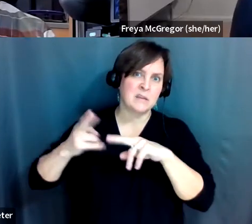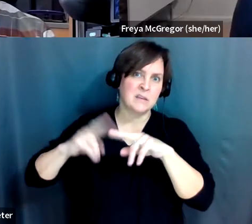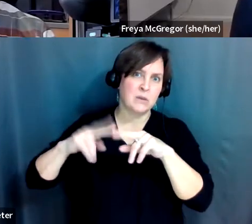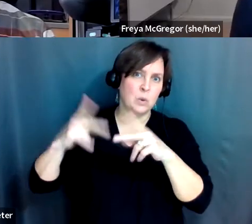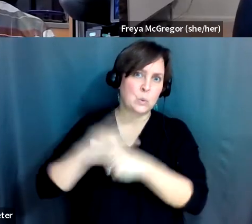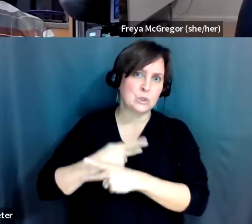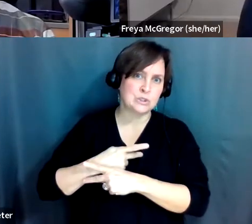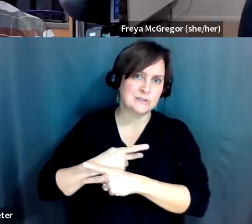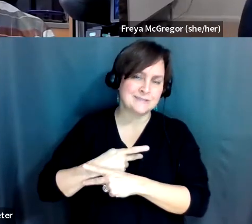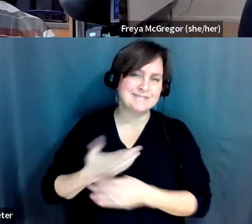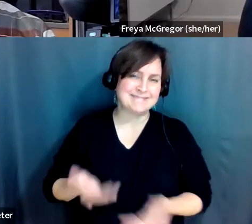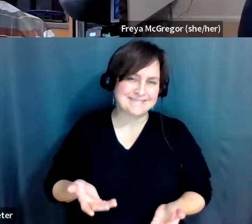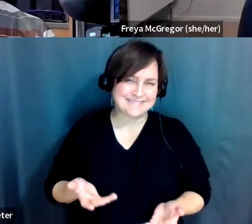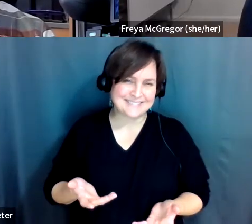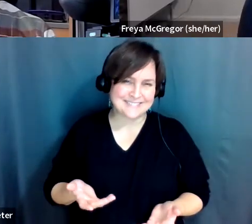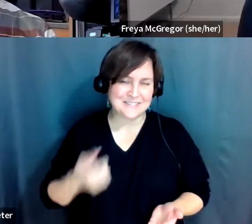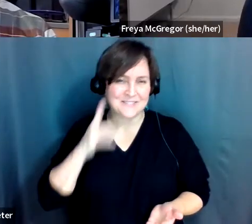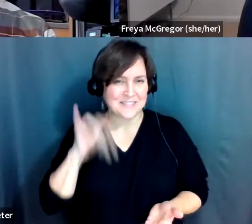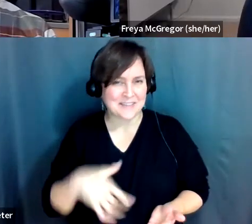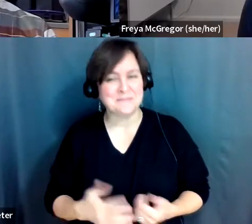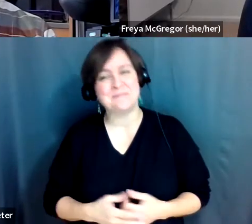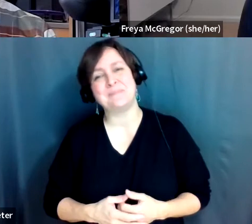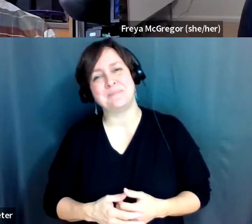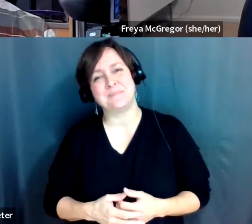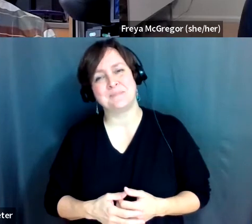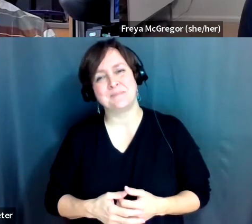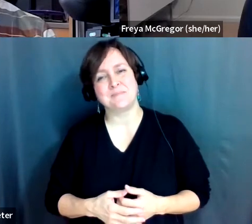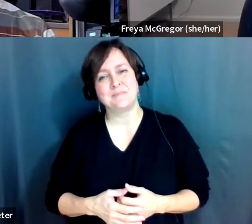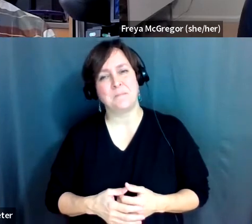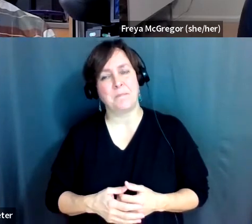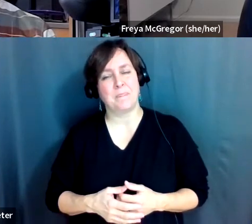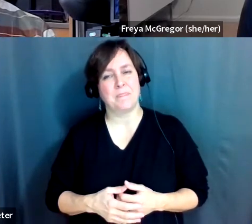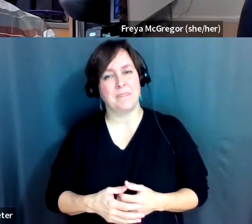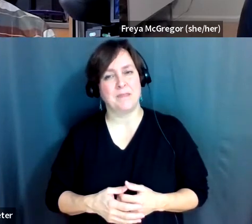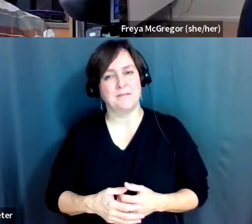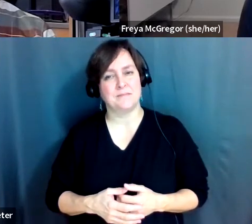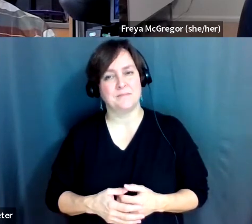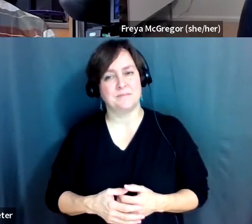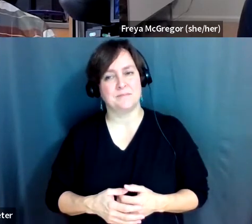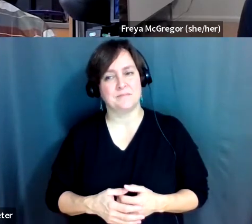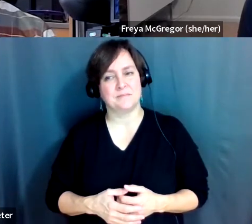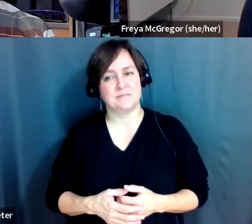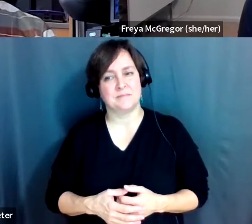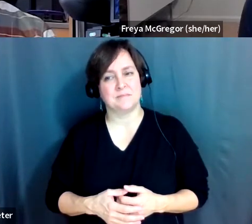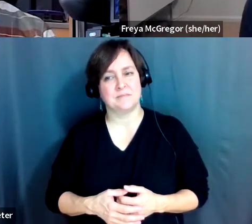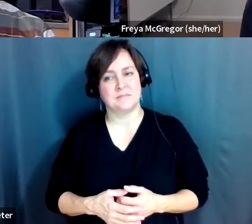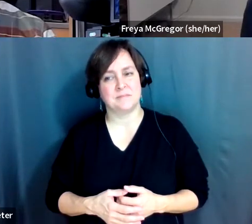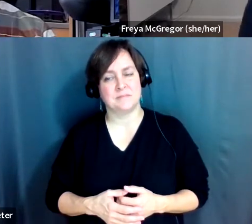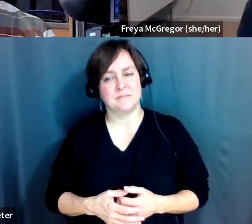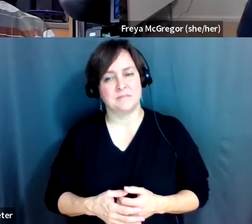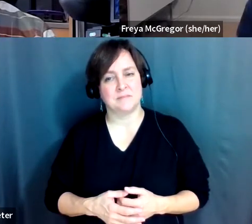intimidating to do that. And, you know, and the, the other thing that I would recommend. And so